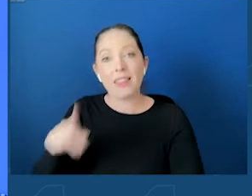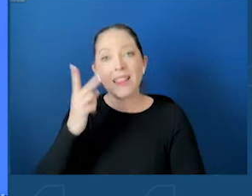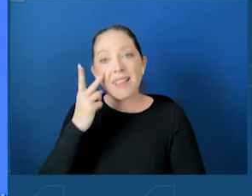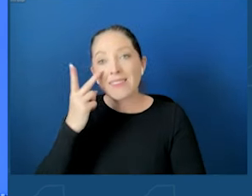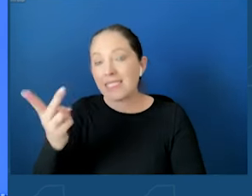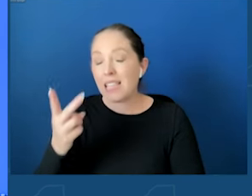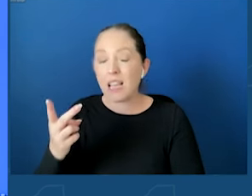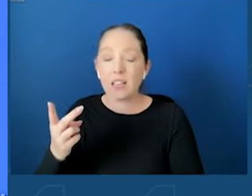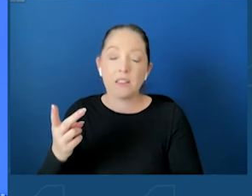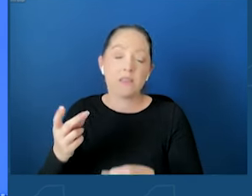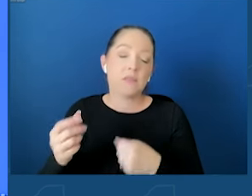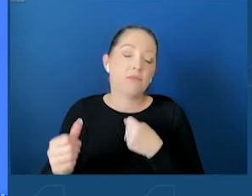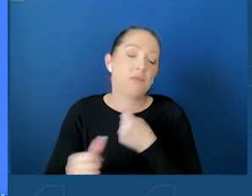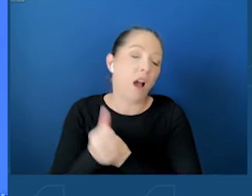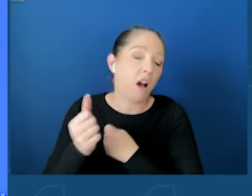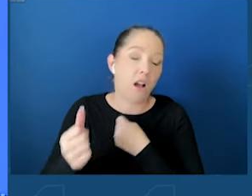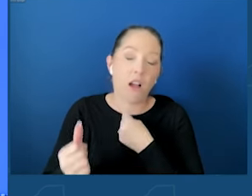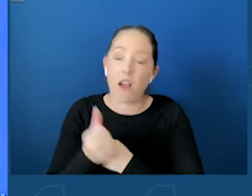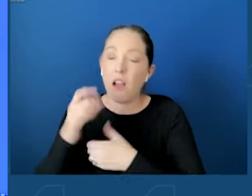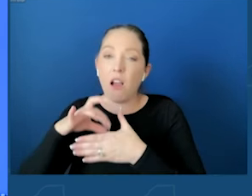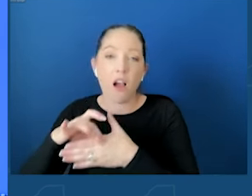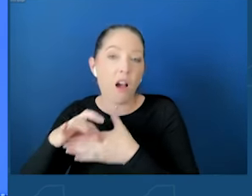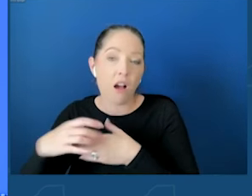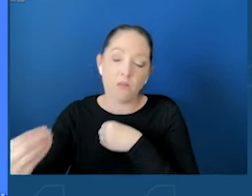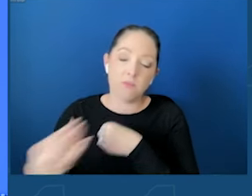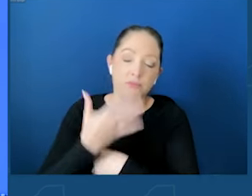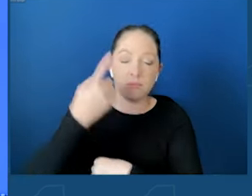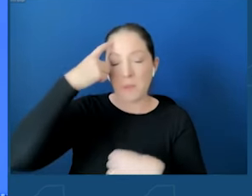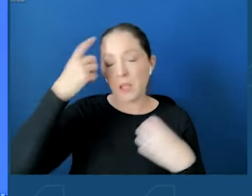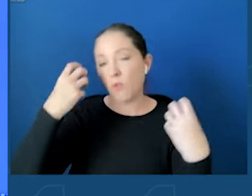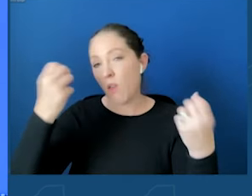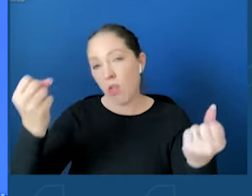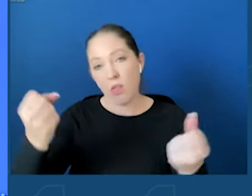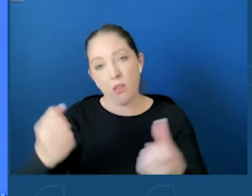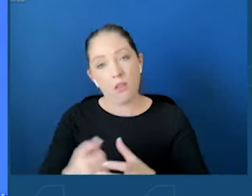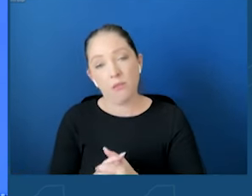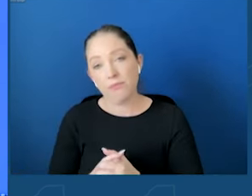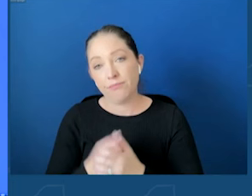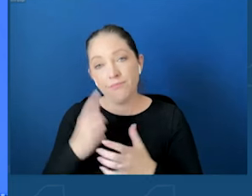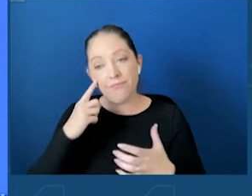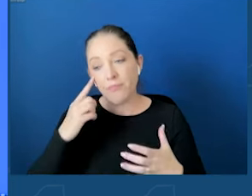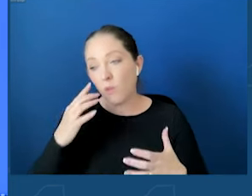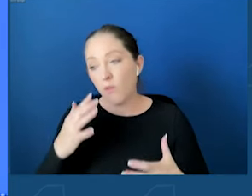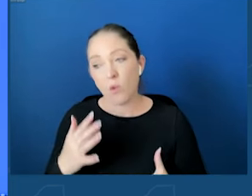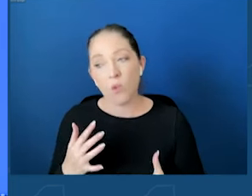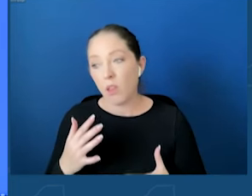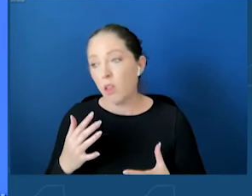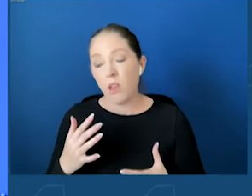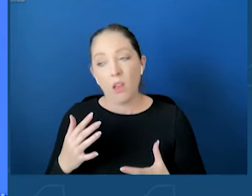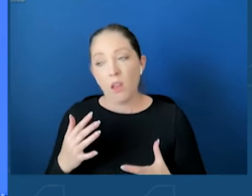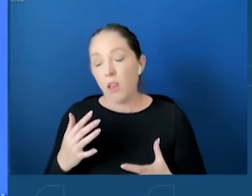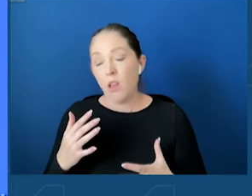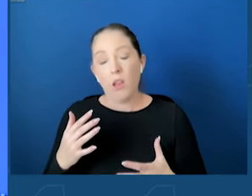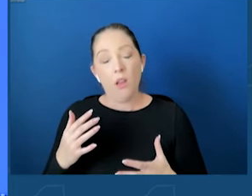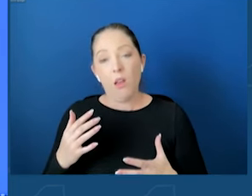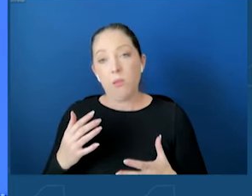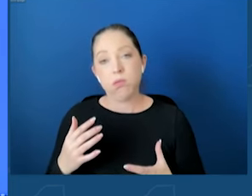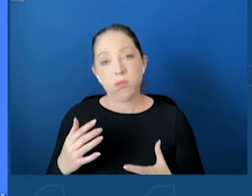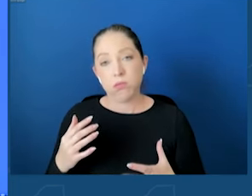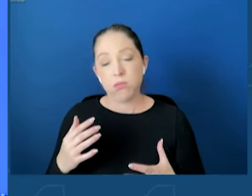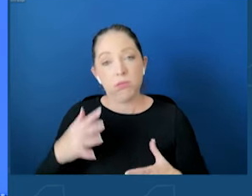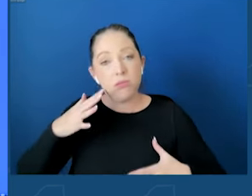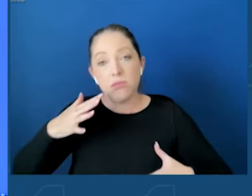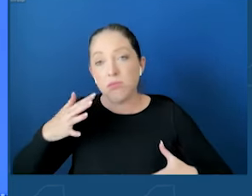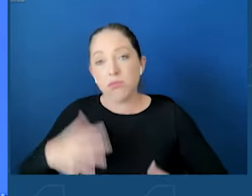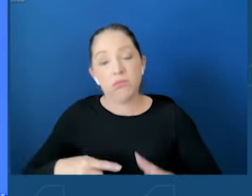their mental health. And unfortunately, there are many tragic examples of how social media